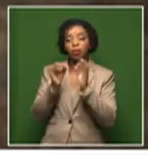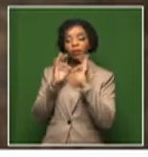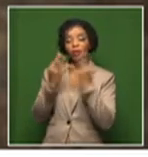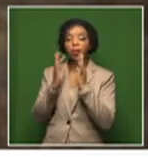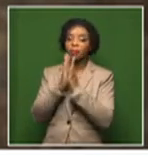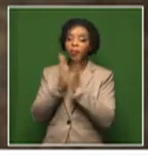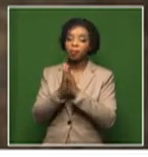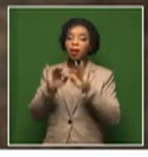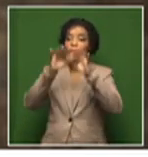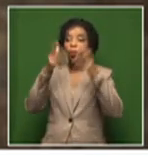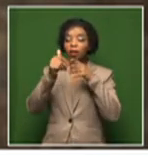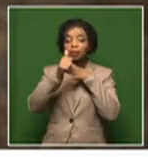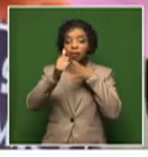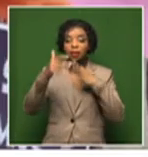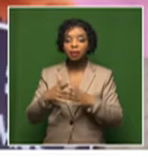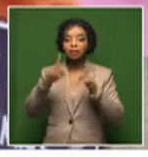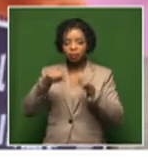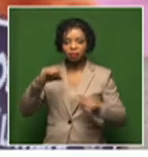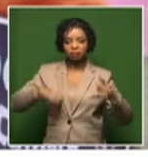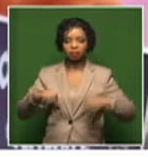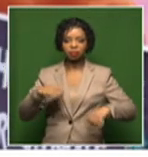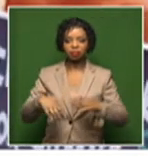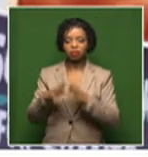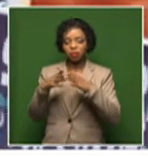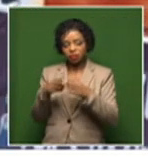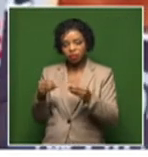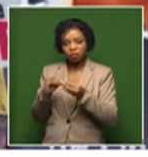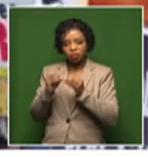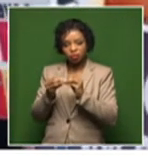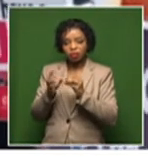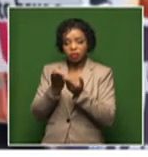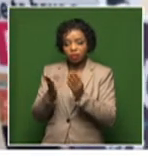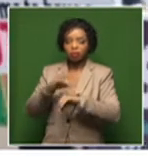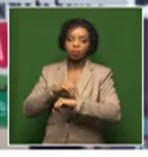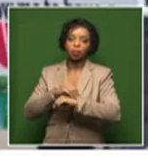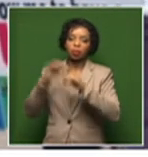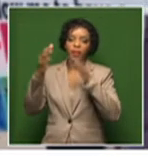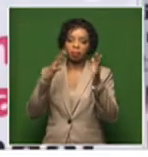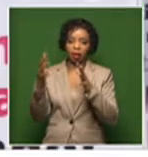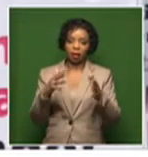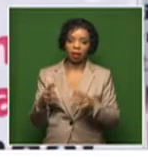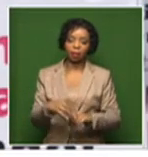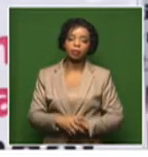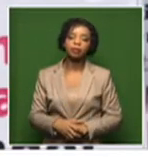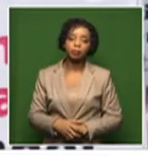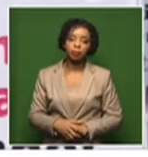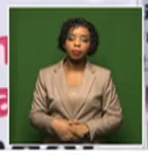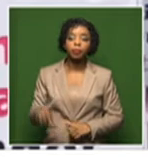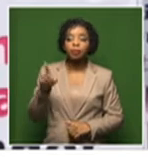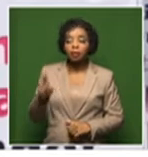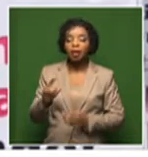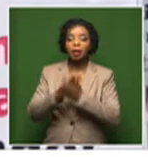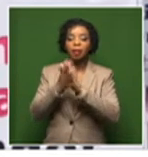action in addressing the climate crisis. The Ugandan Nakate became a climate change activist in January